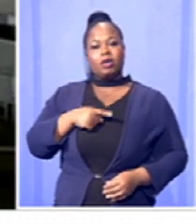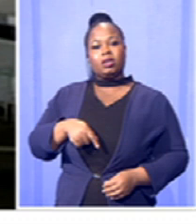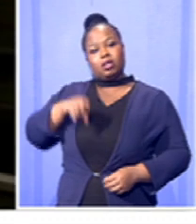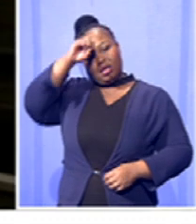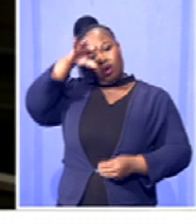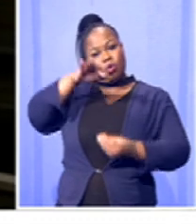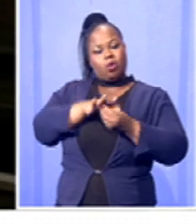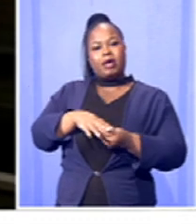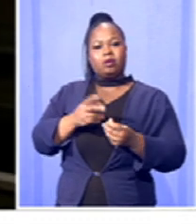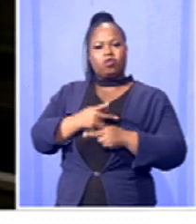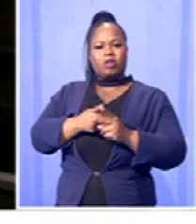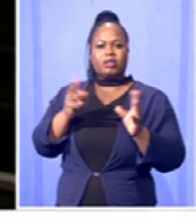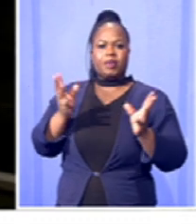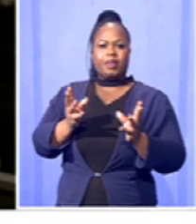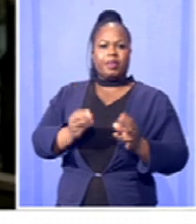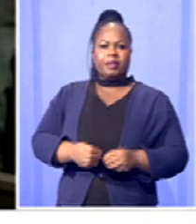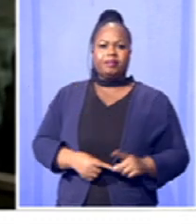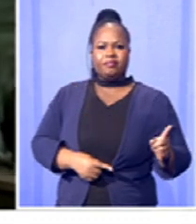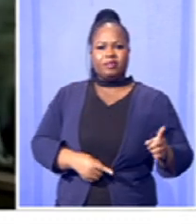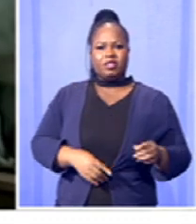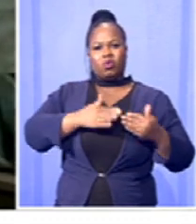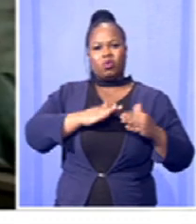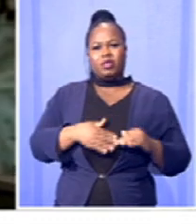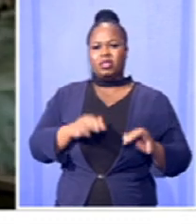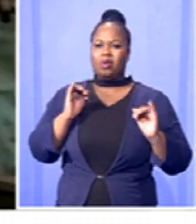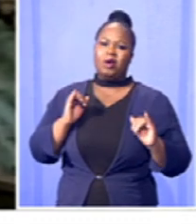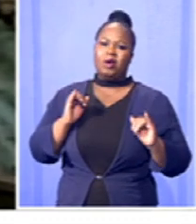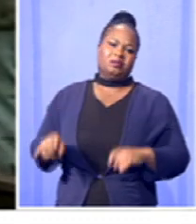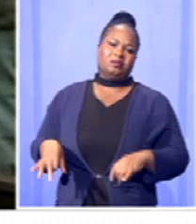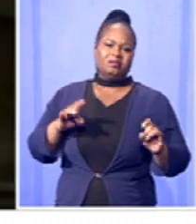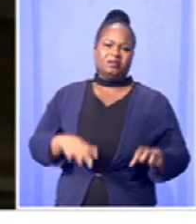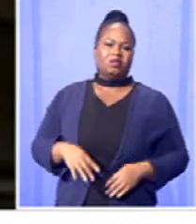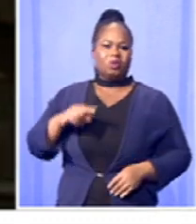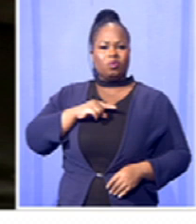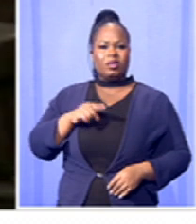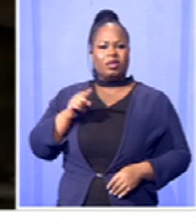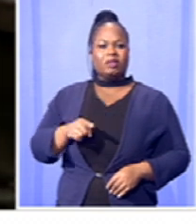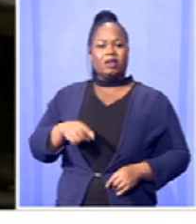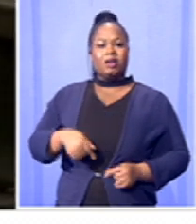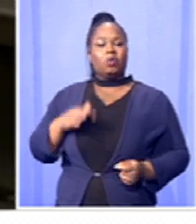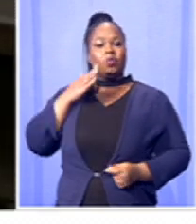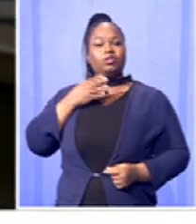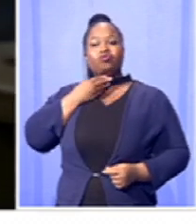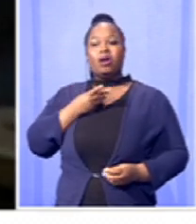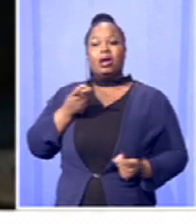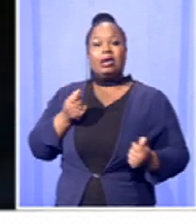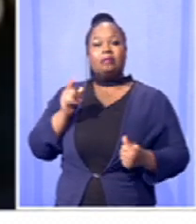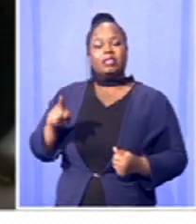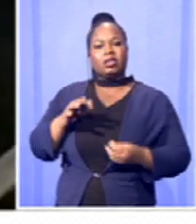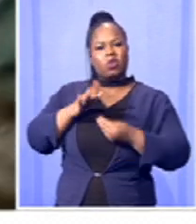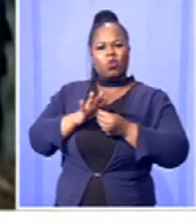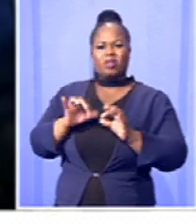shrinks. But the community is more often left worse off after the coal veins dry out and coal companies